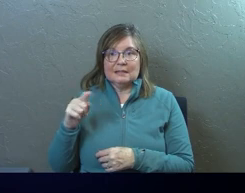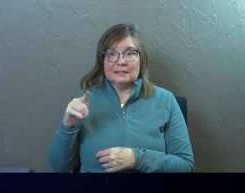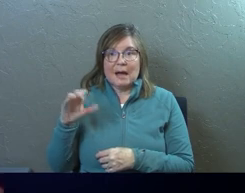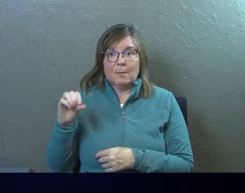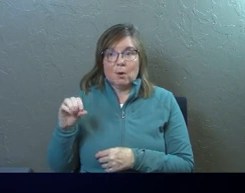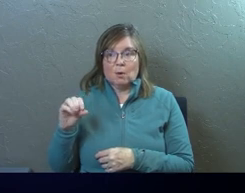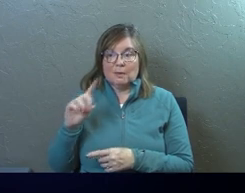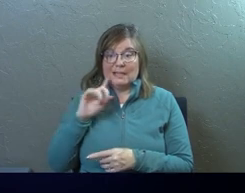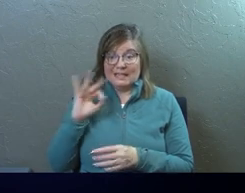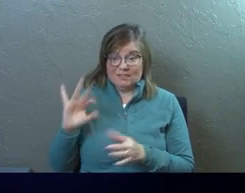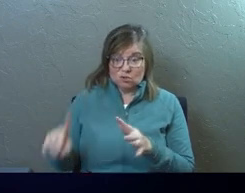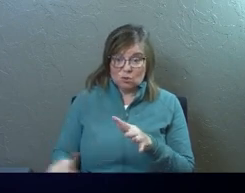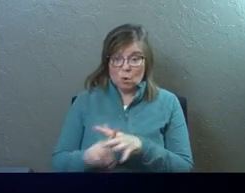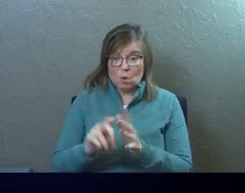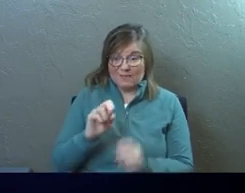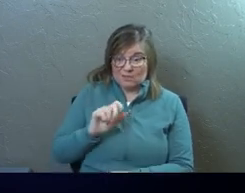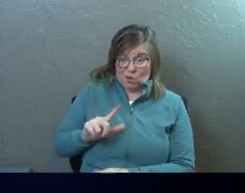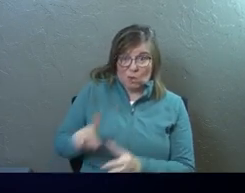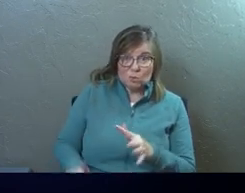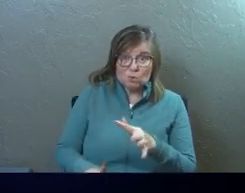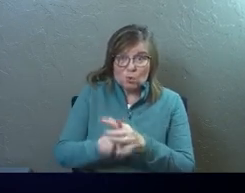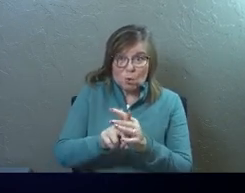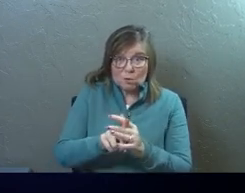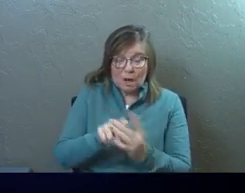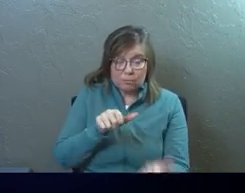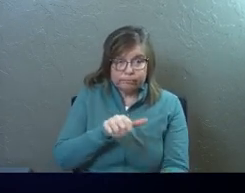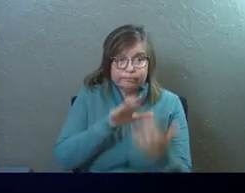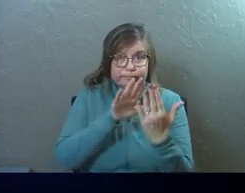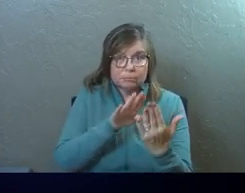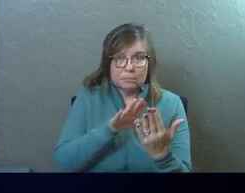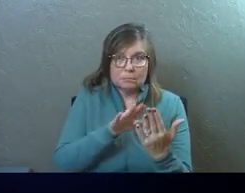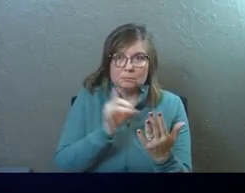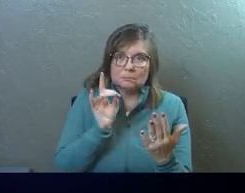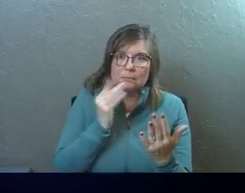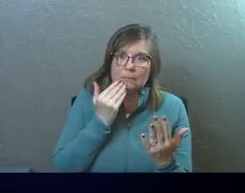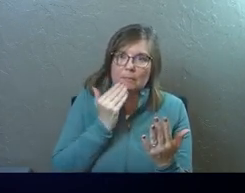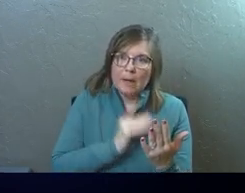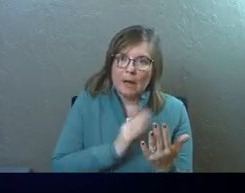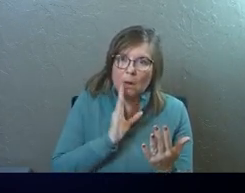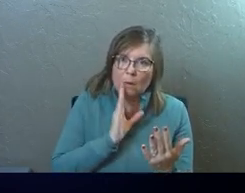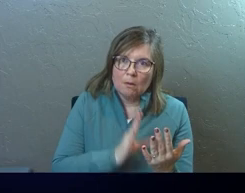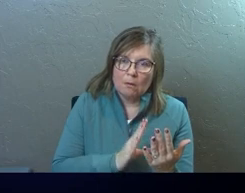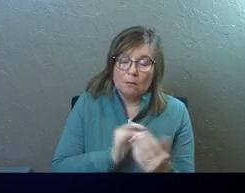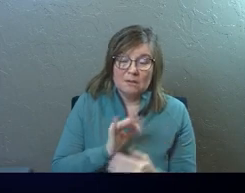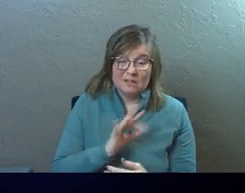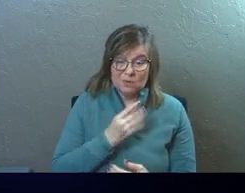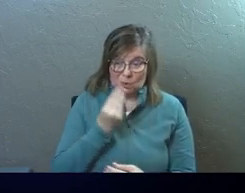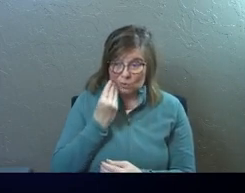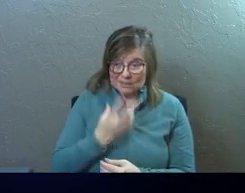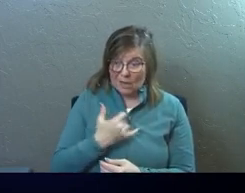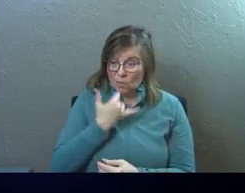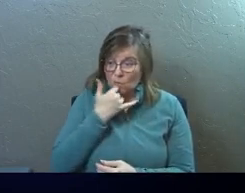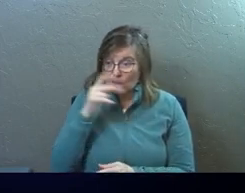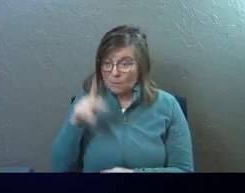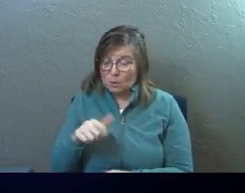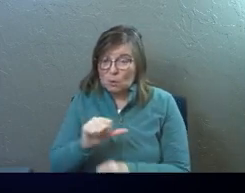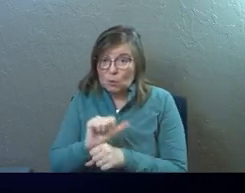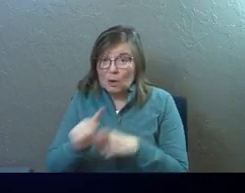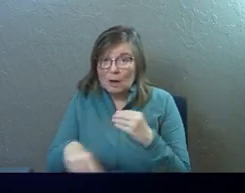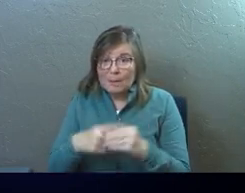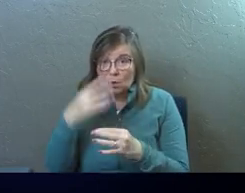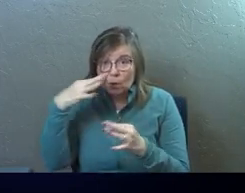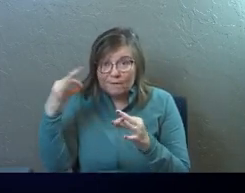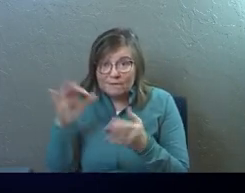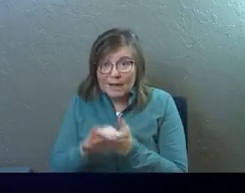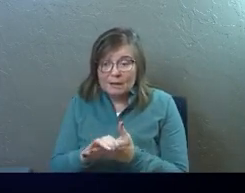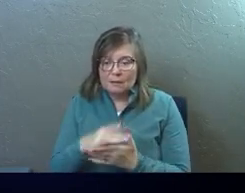And it's like, if he shows up, if Saul shows up to your front door, it's bad. If you tell the wrong person at work about